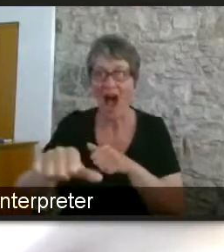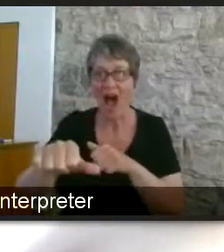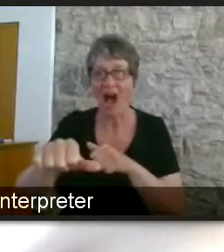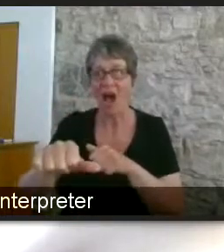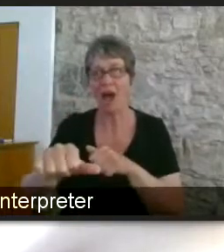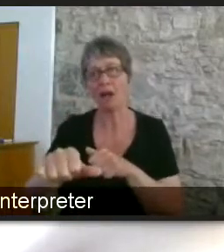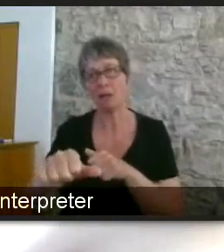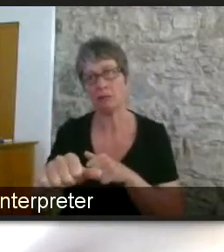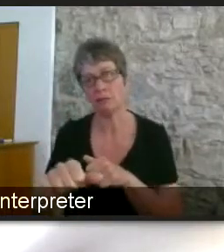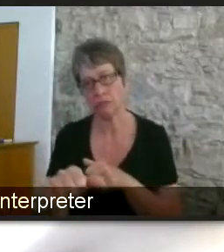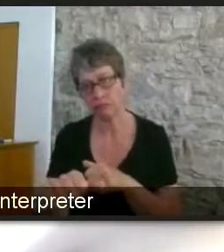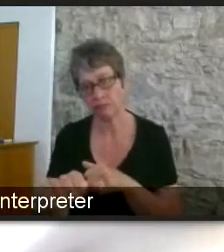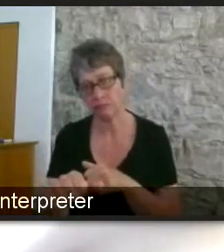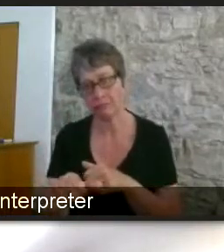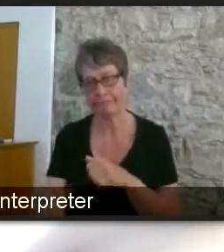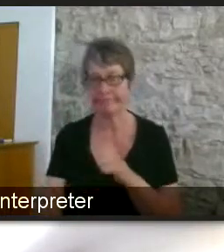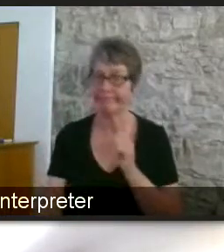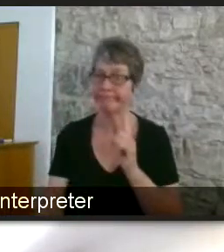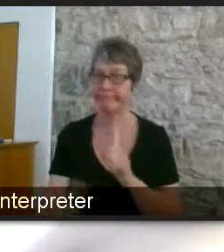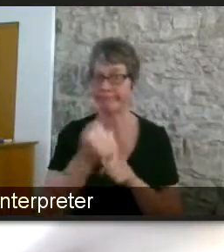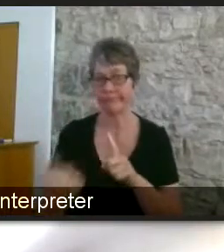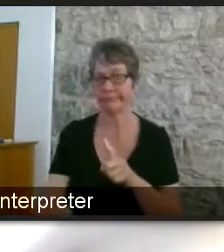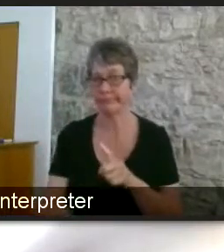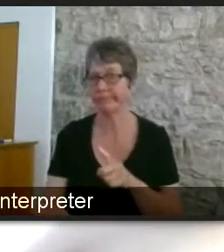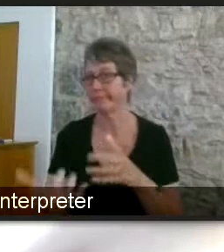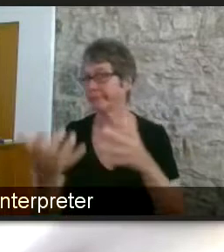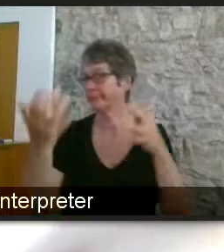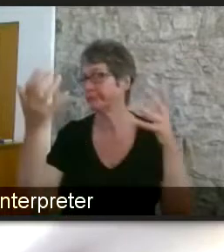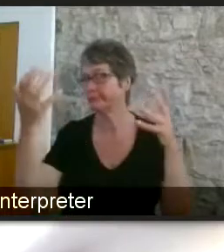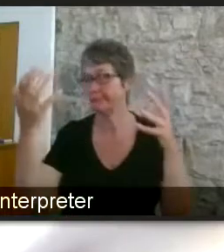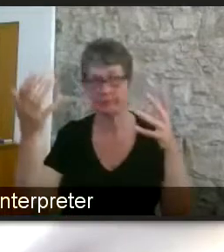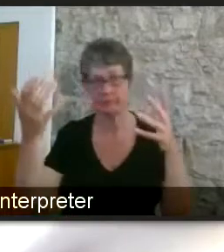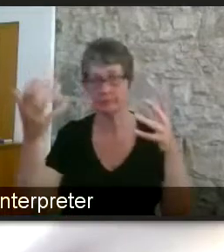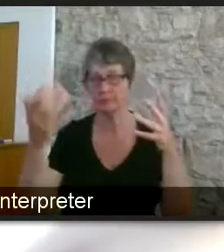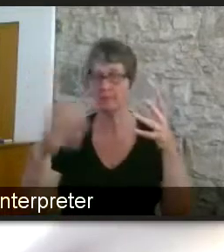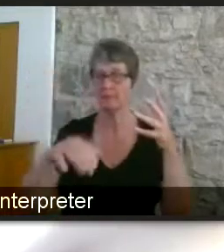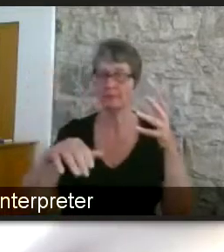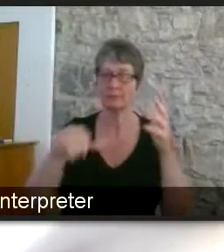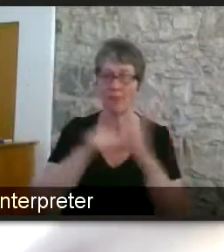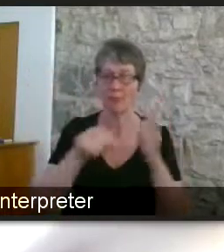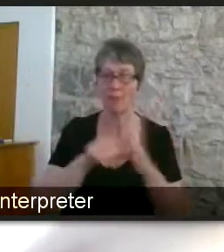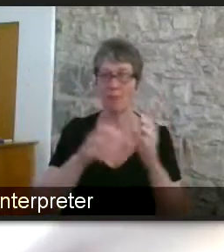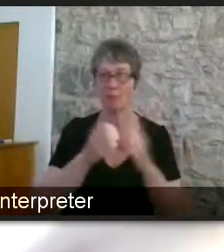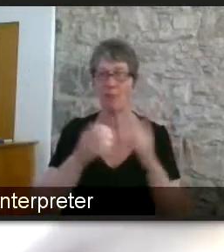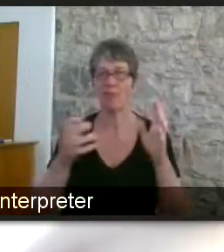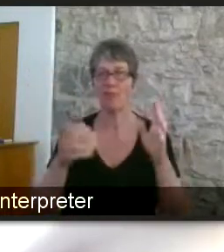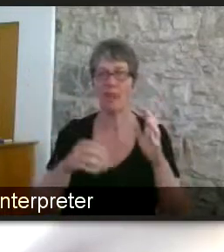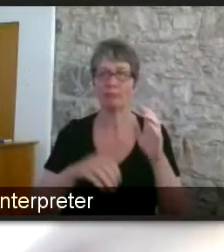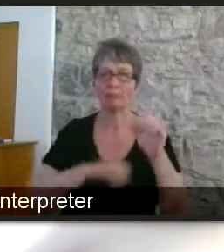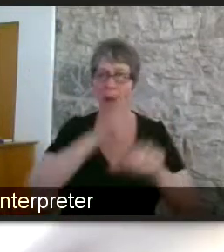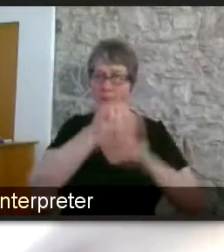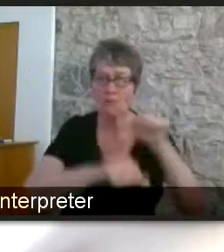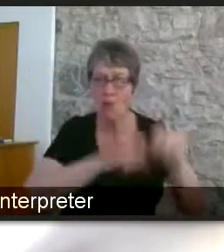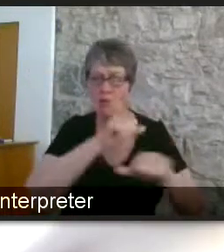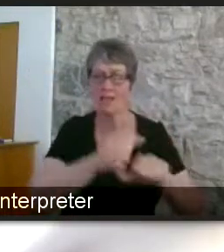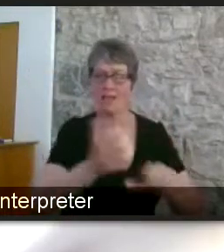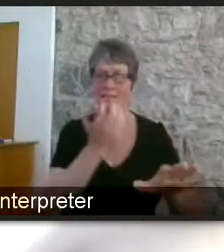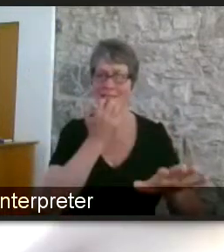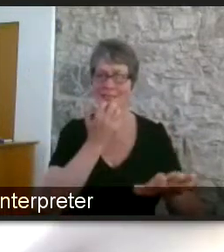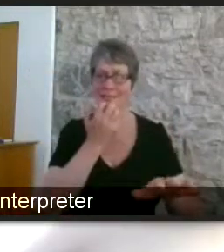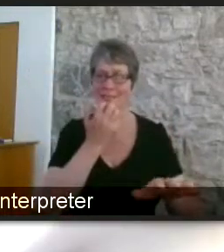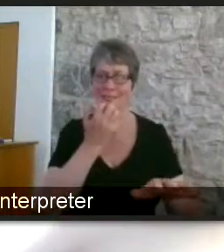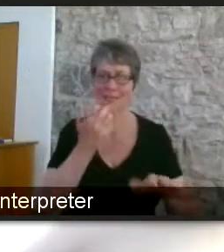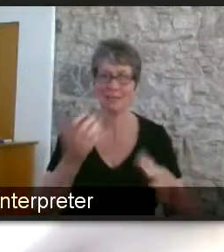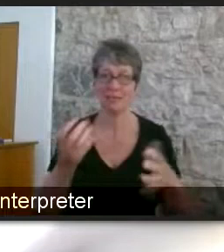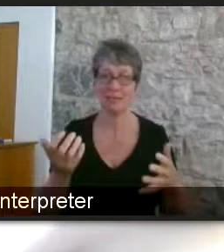like hit with a ridiculous level of of bureaucratic process and and that often means some disabled people that